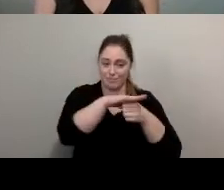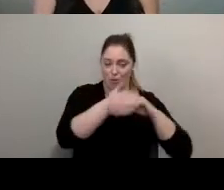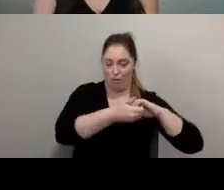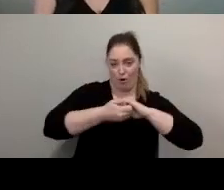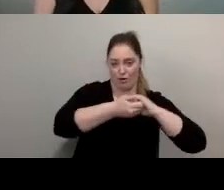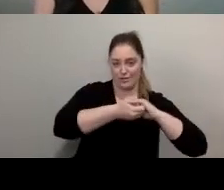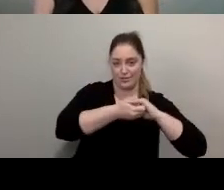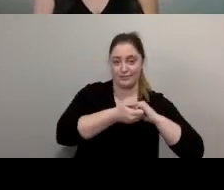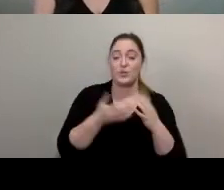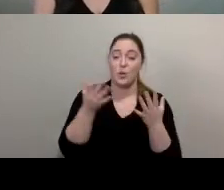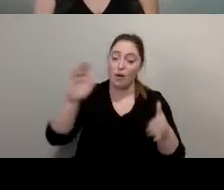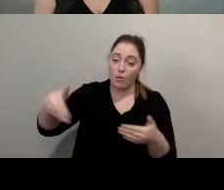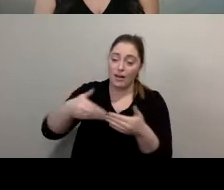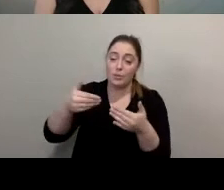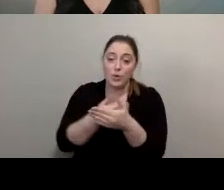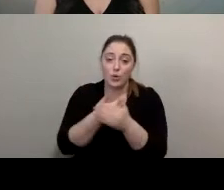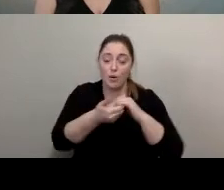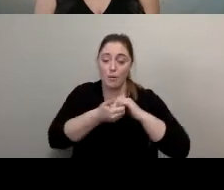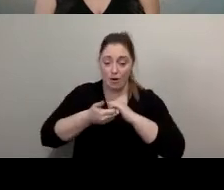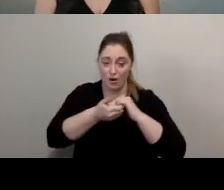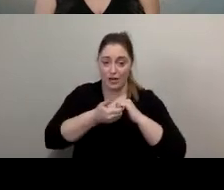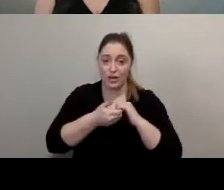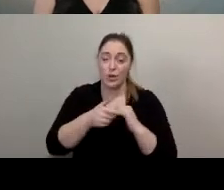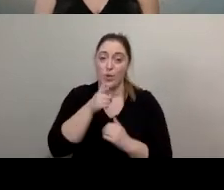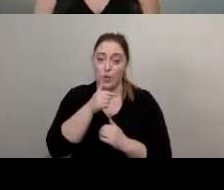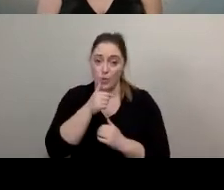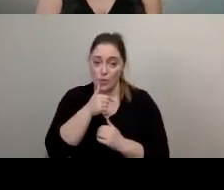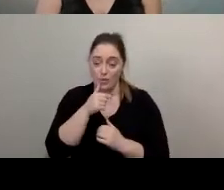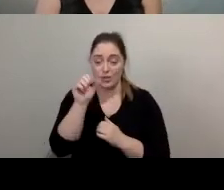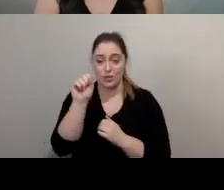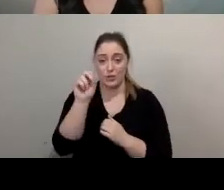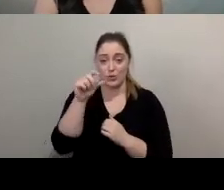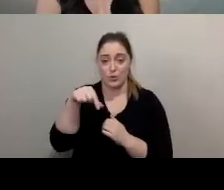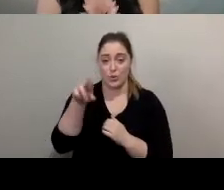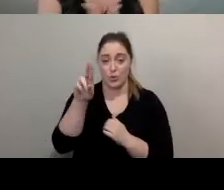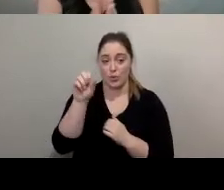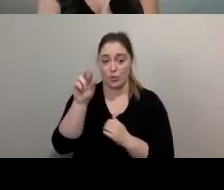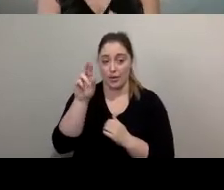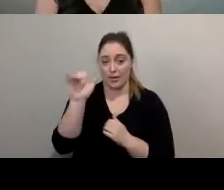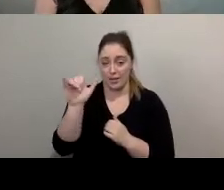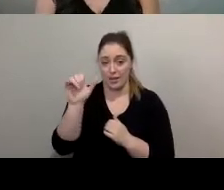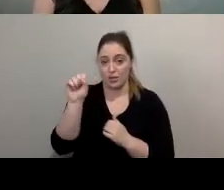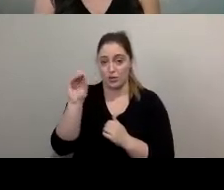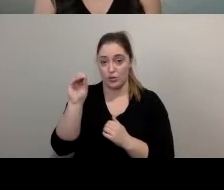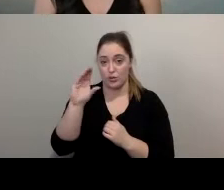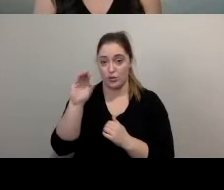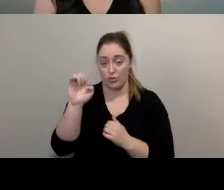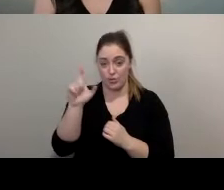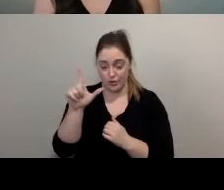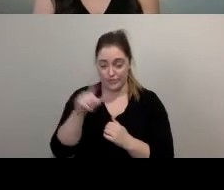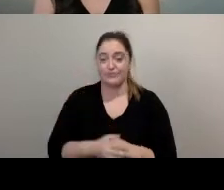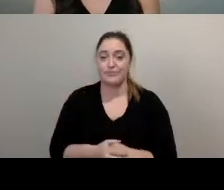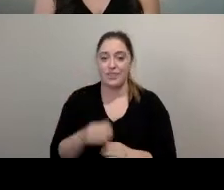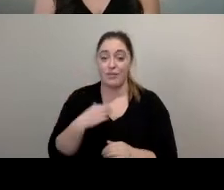a new partner to the creative mornings winnipeg family which is squarely social so welcome squarely social they've come on board